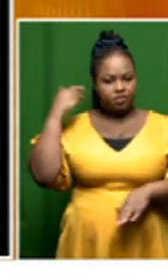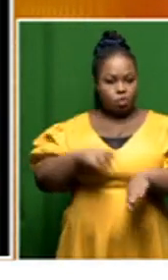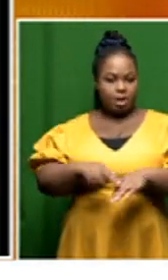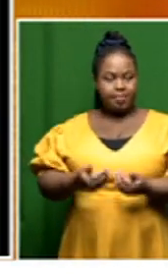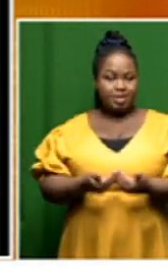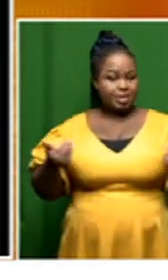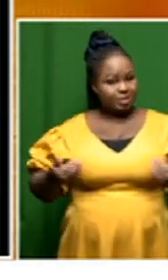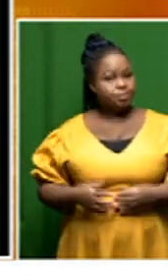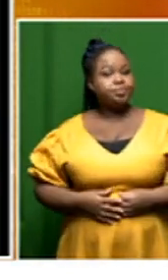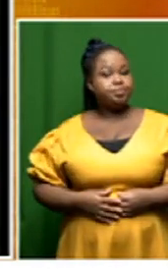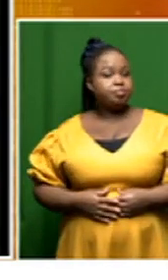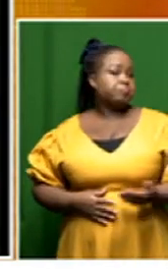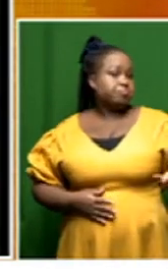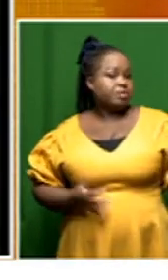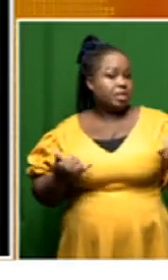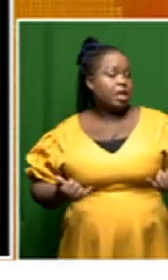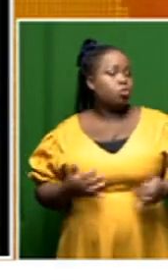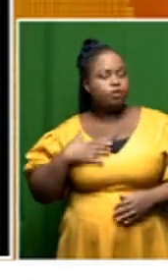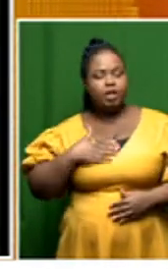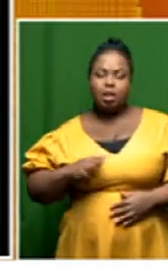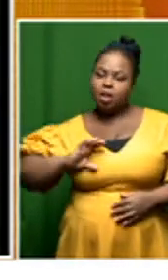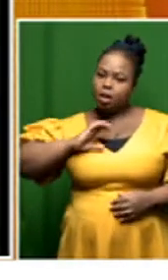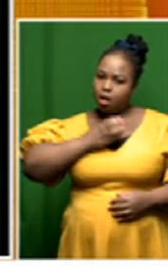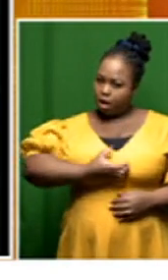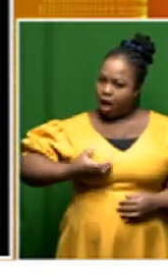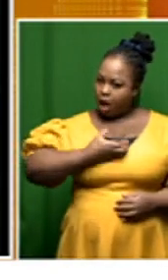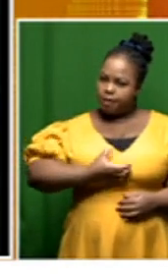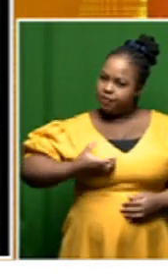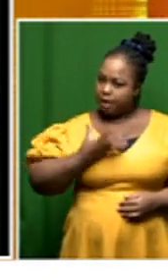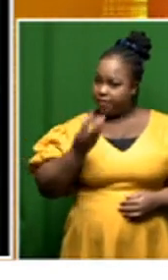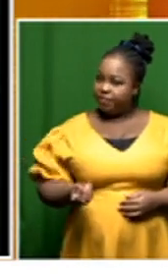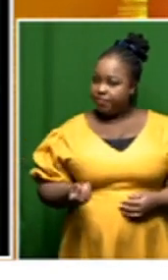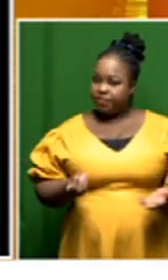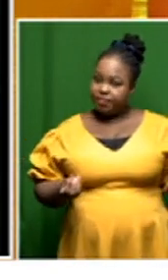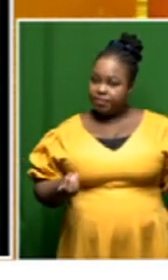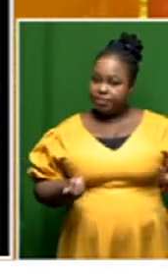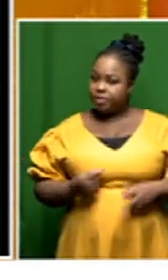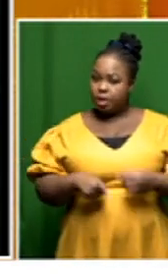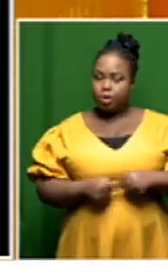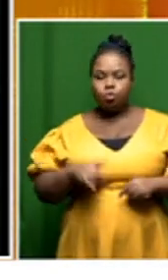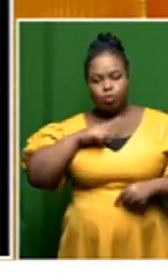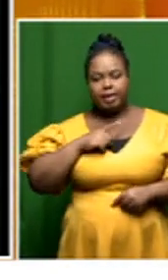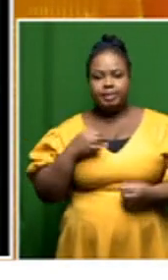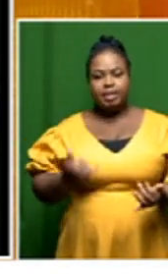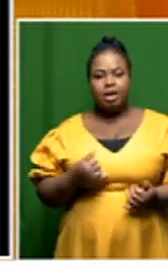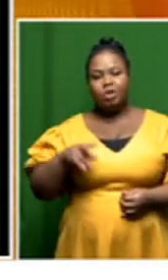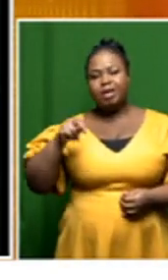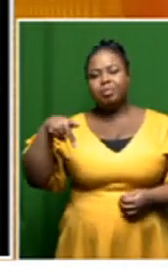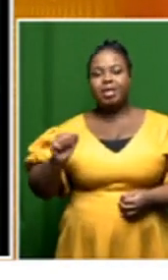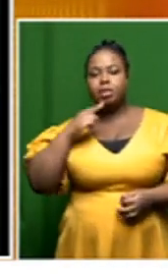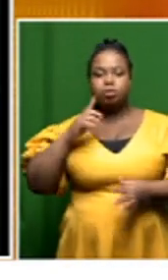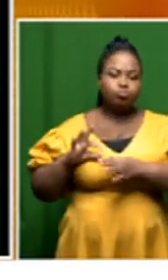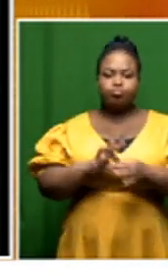apartheid crimes does that bring any sort of comfort to you at this point uh regarding their commitment to actually